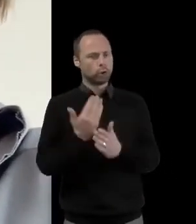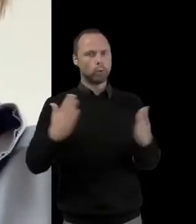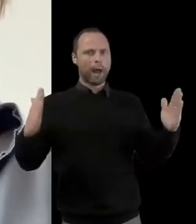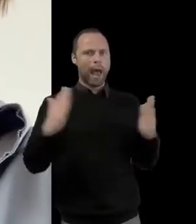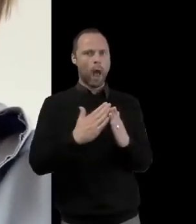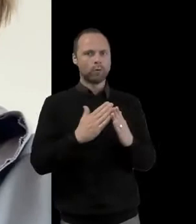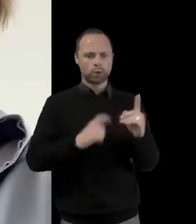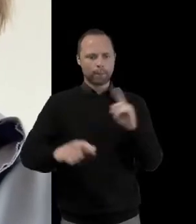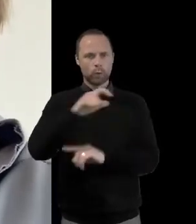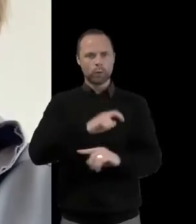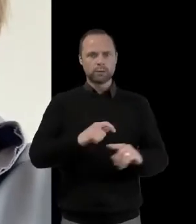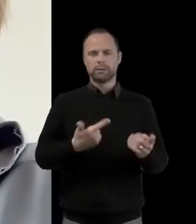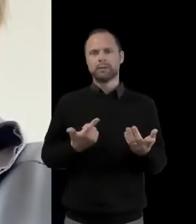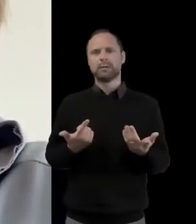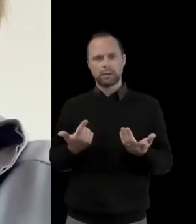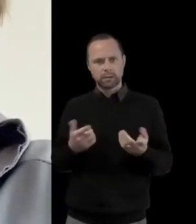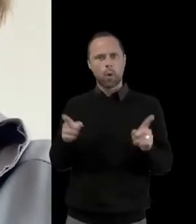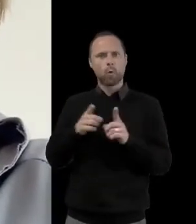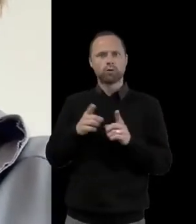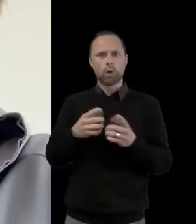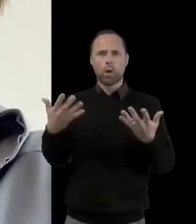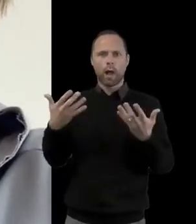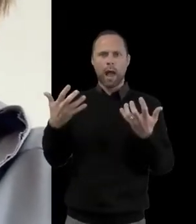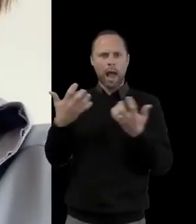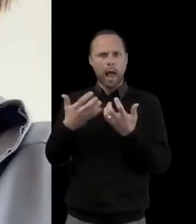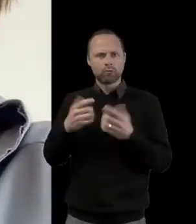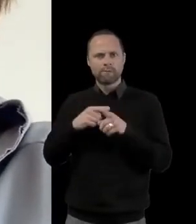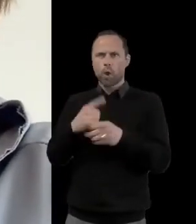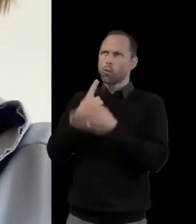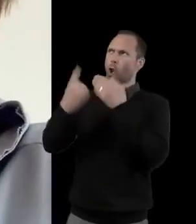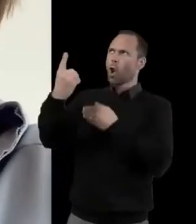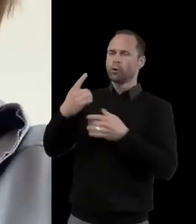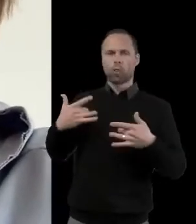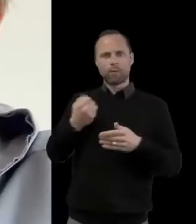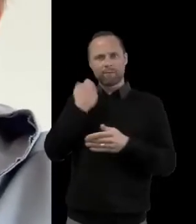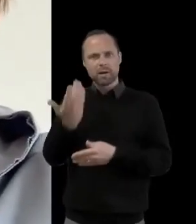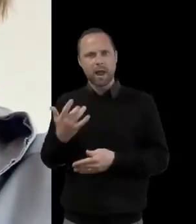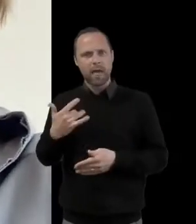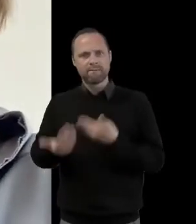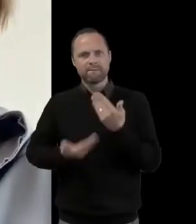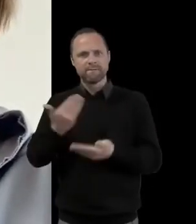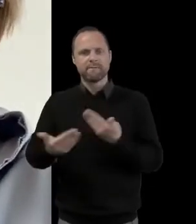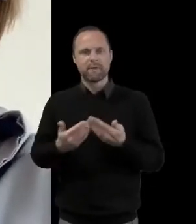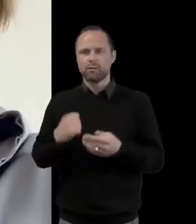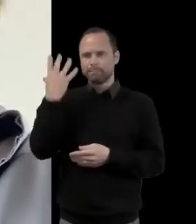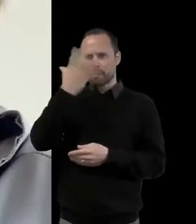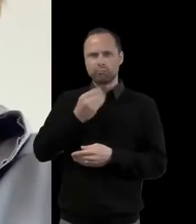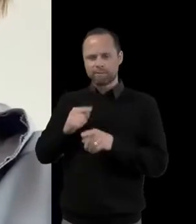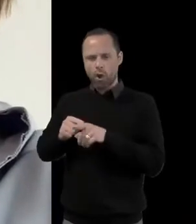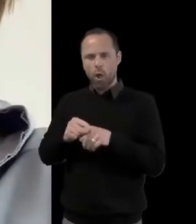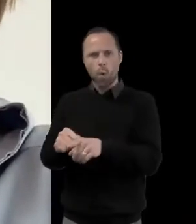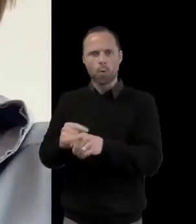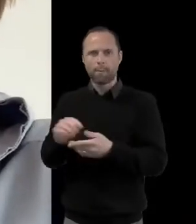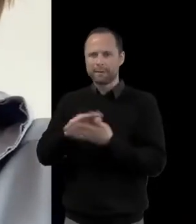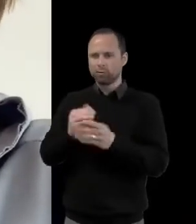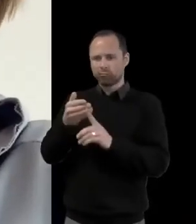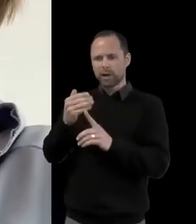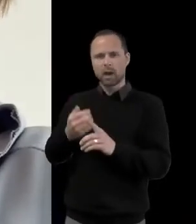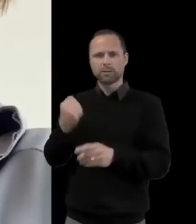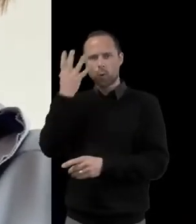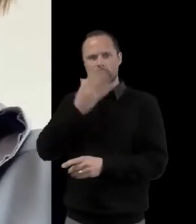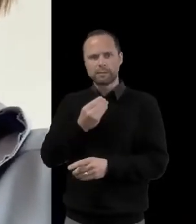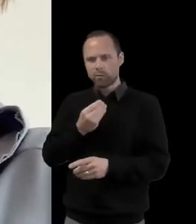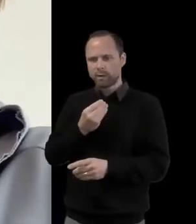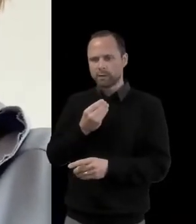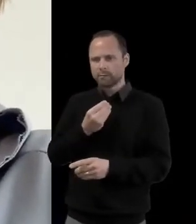incarnational living and spiritual dialogue. So that's about recognising where the spirits at work and calling